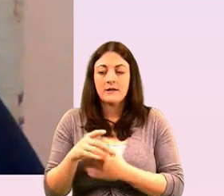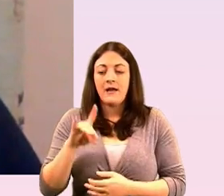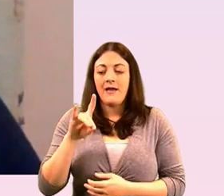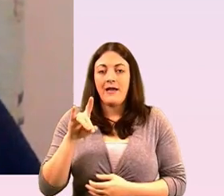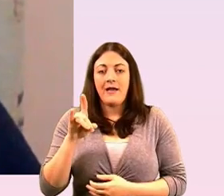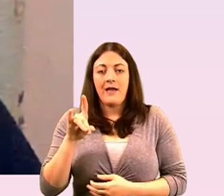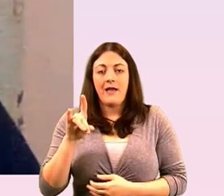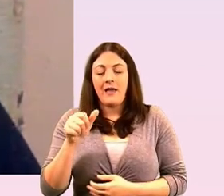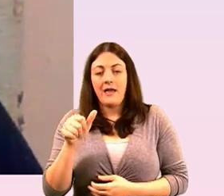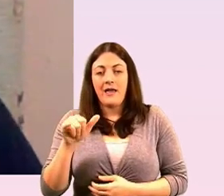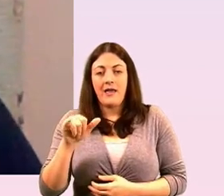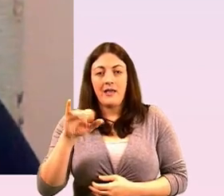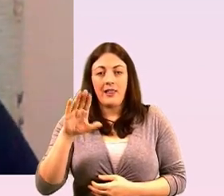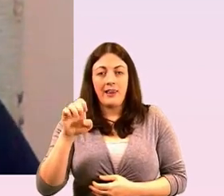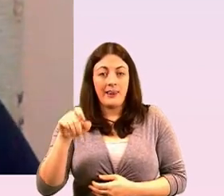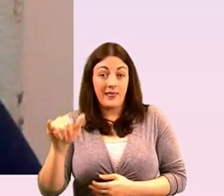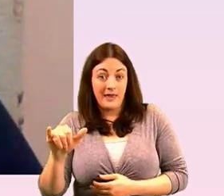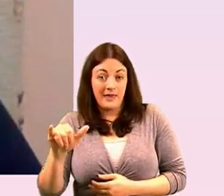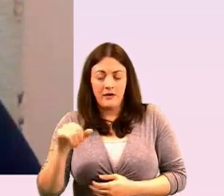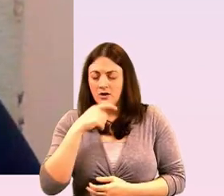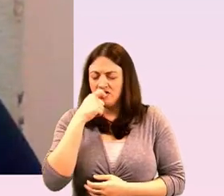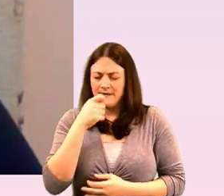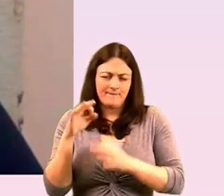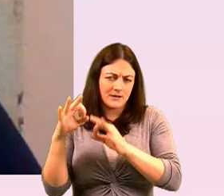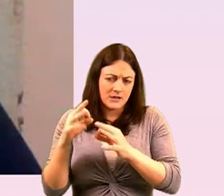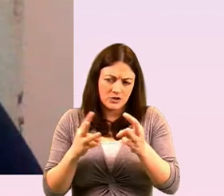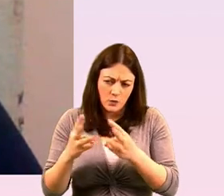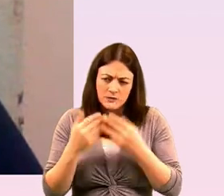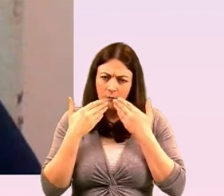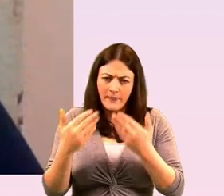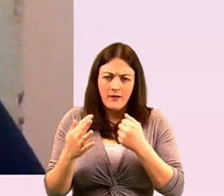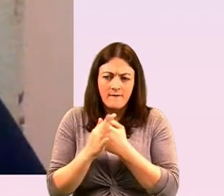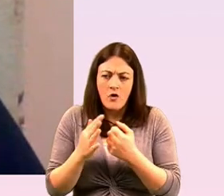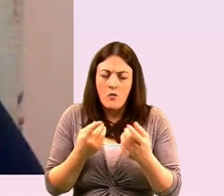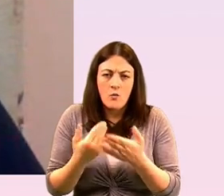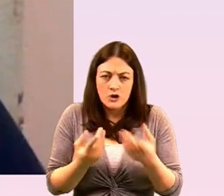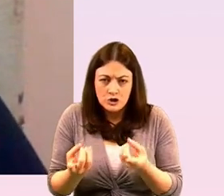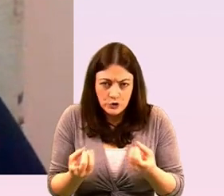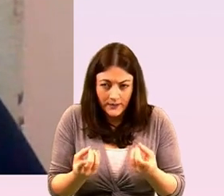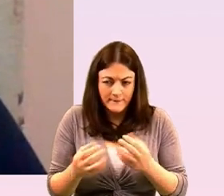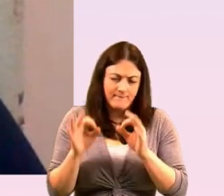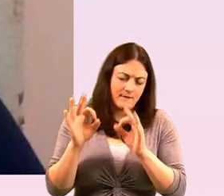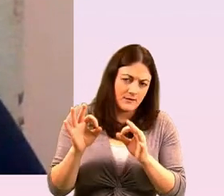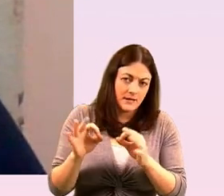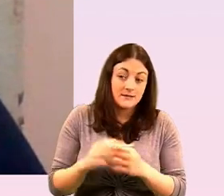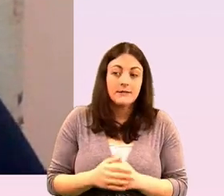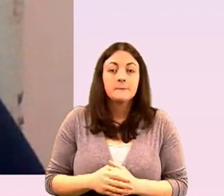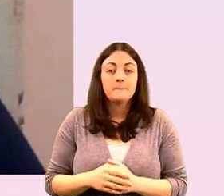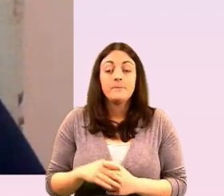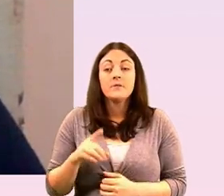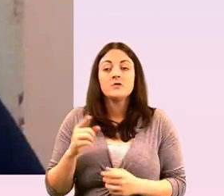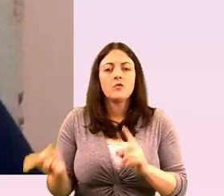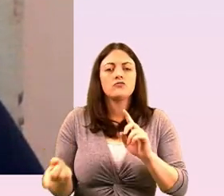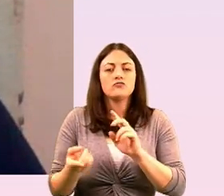thank you to all of you for what you are doing and again somebody getting back to denise's early comments